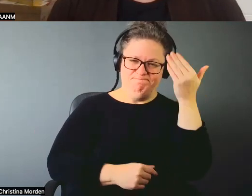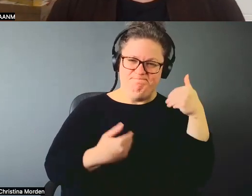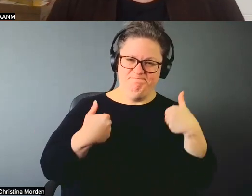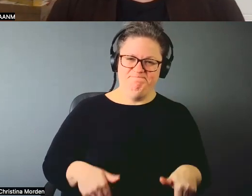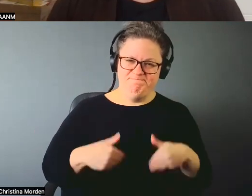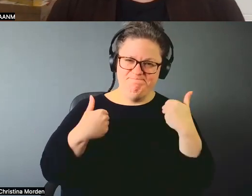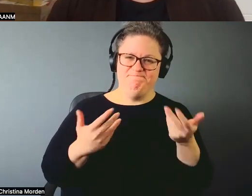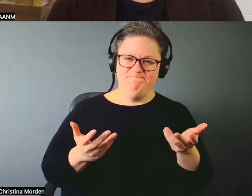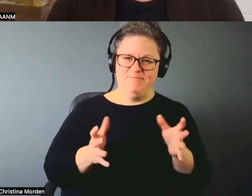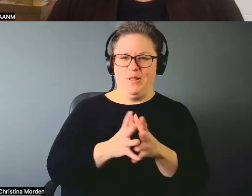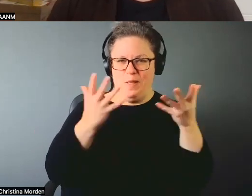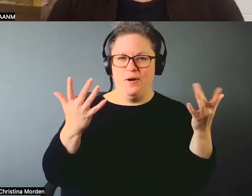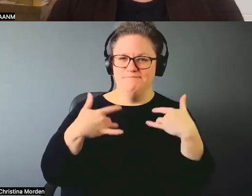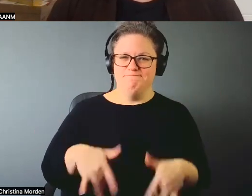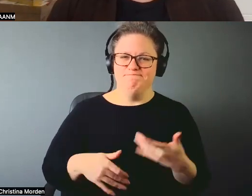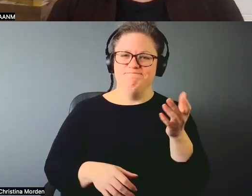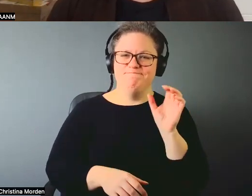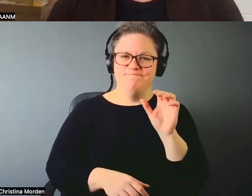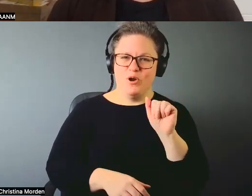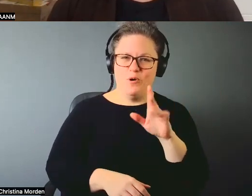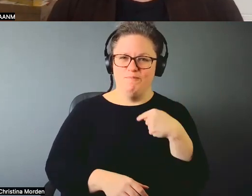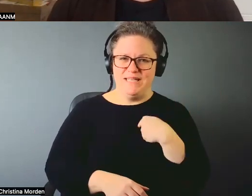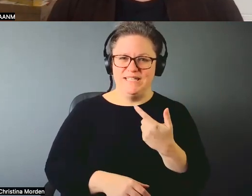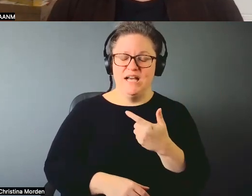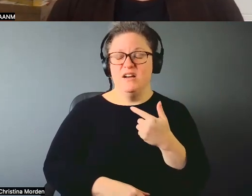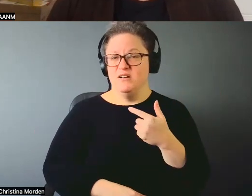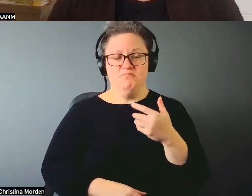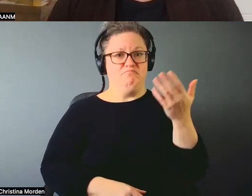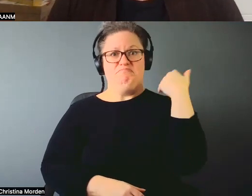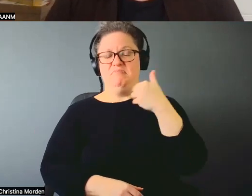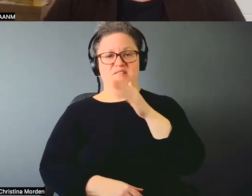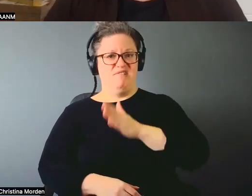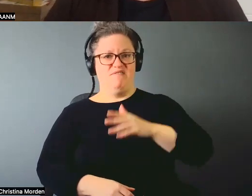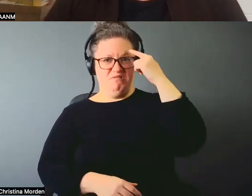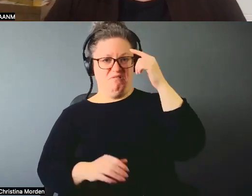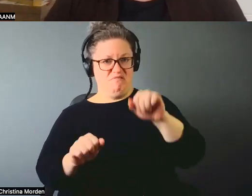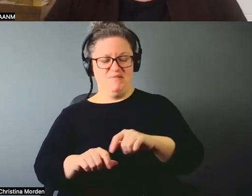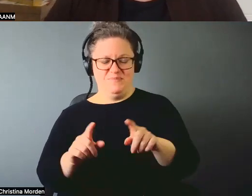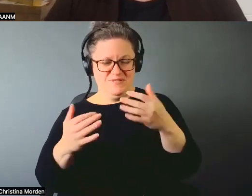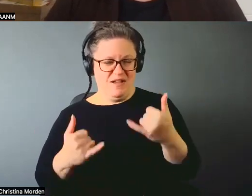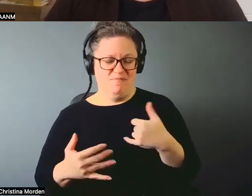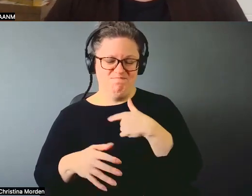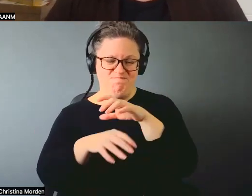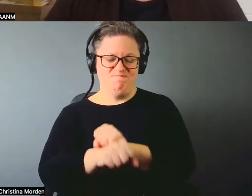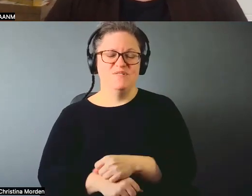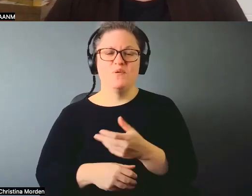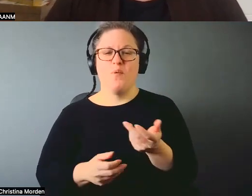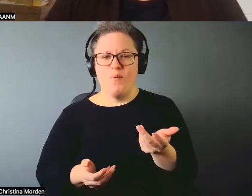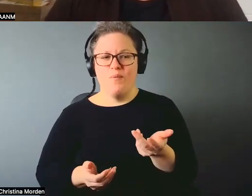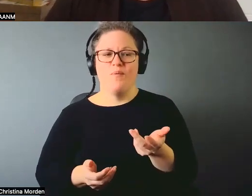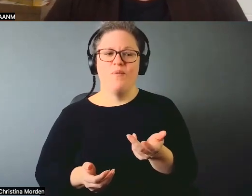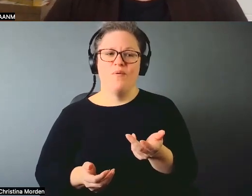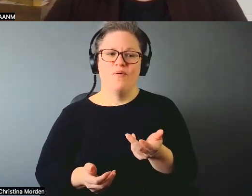done being naked now. I mean, not that I ever thought I'd do that, but I mean, you know, as you become